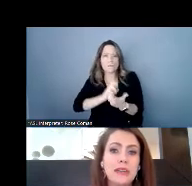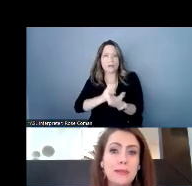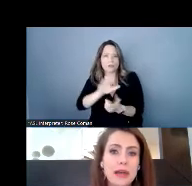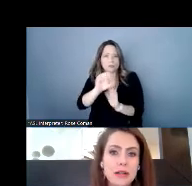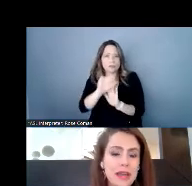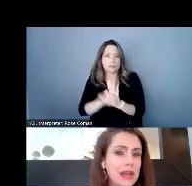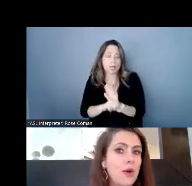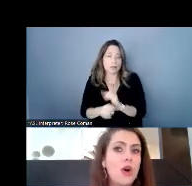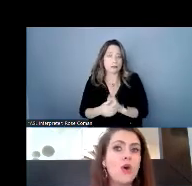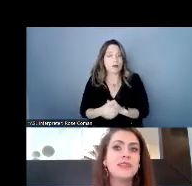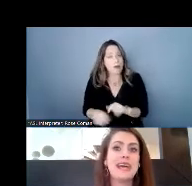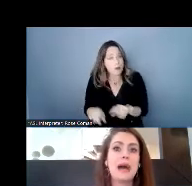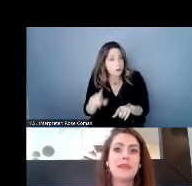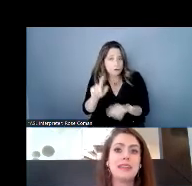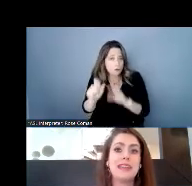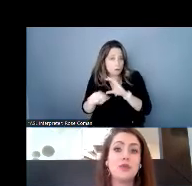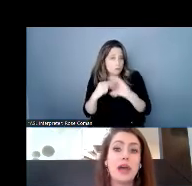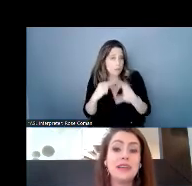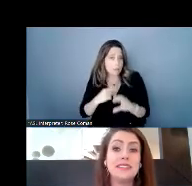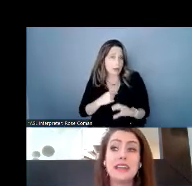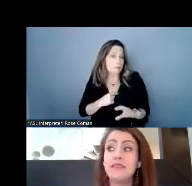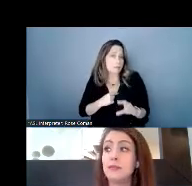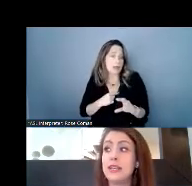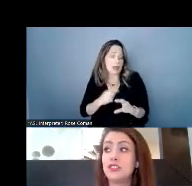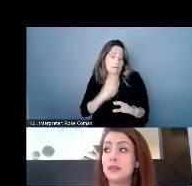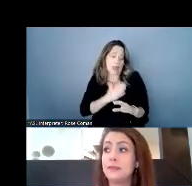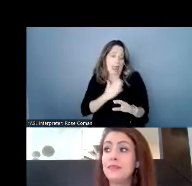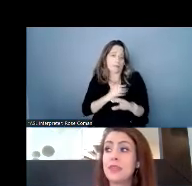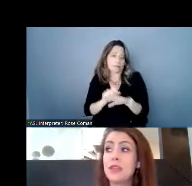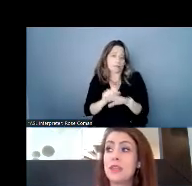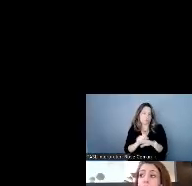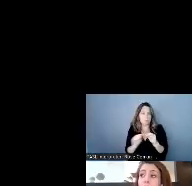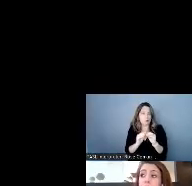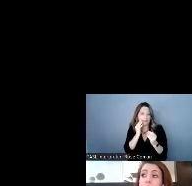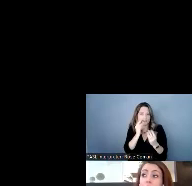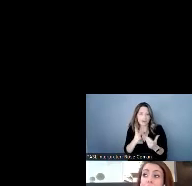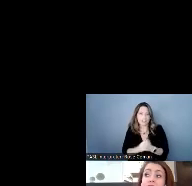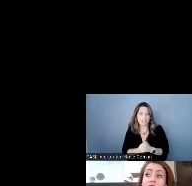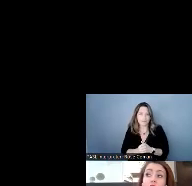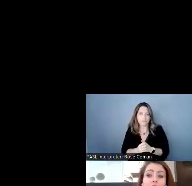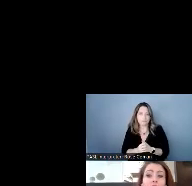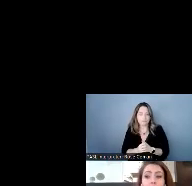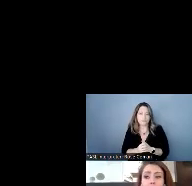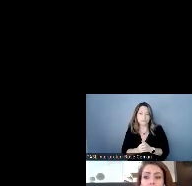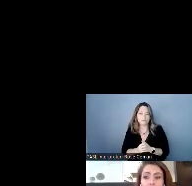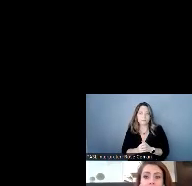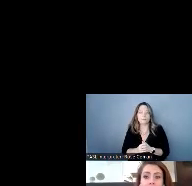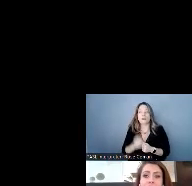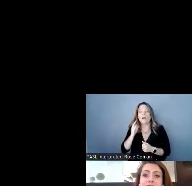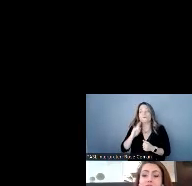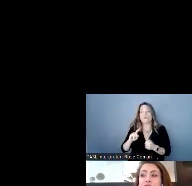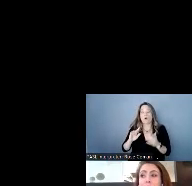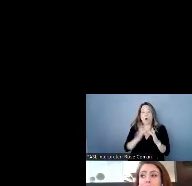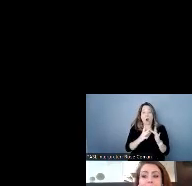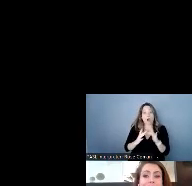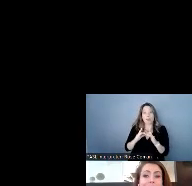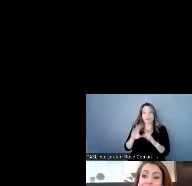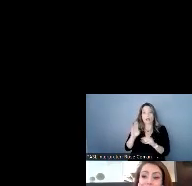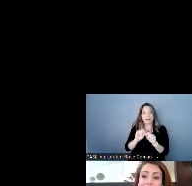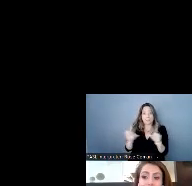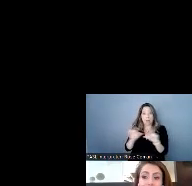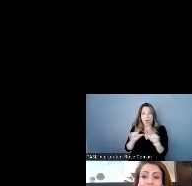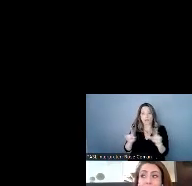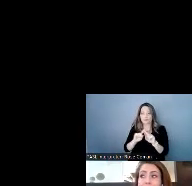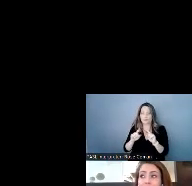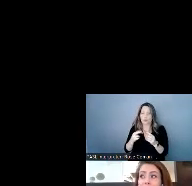free to shoot me an email and i'm always happy to give you guys that information and for online blogs and resources there are so many